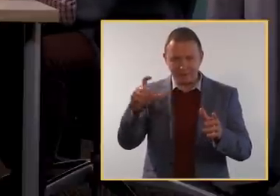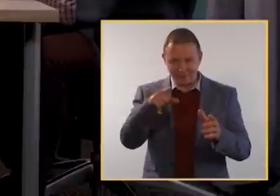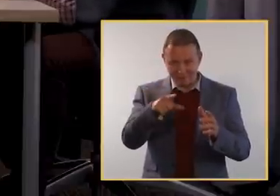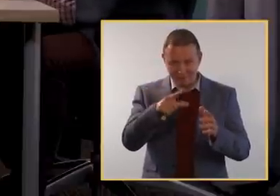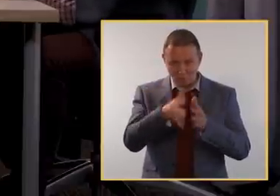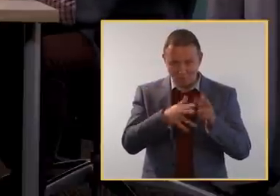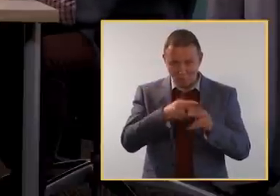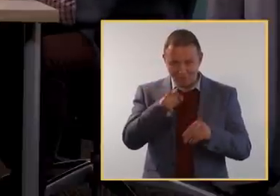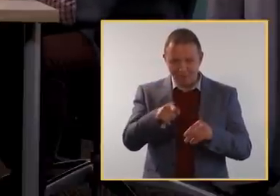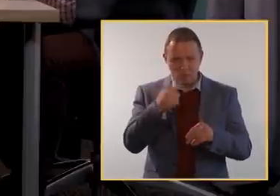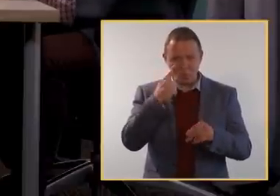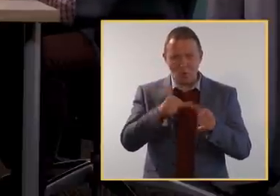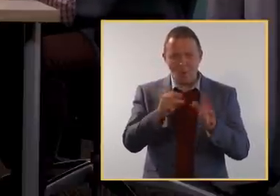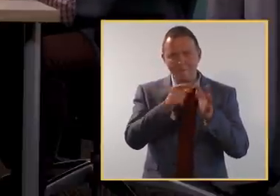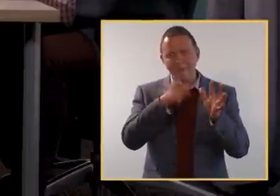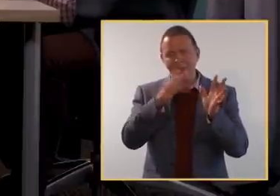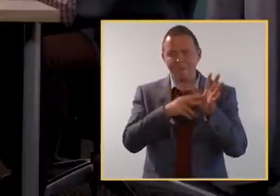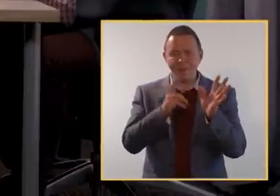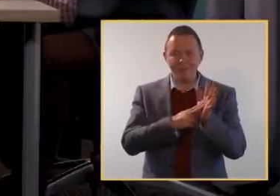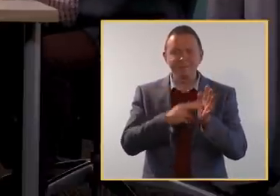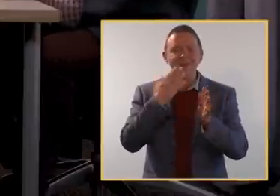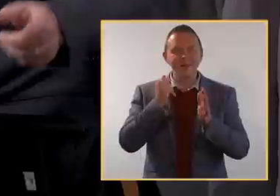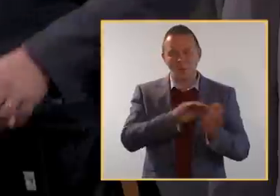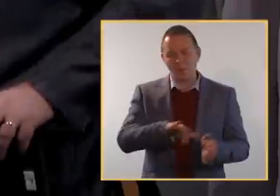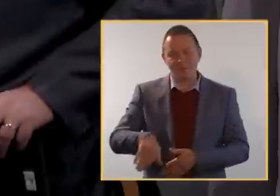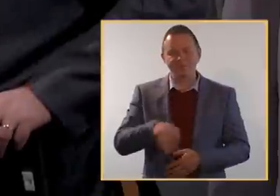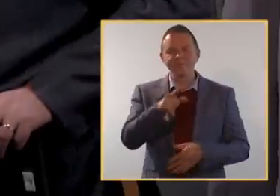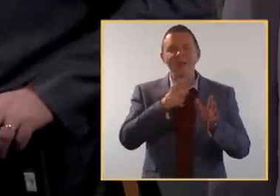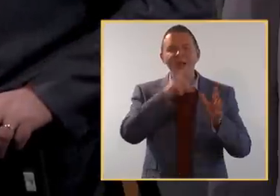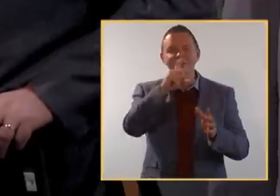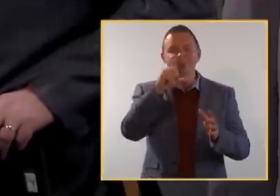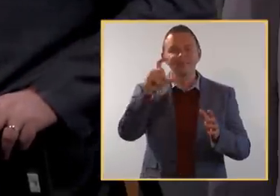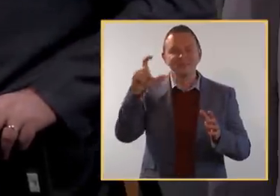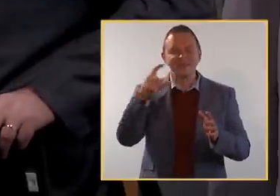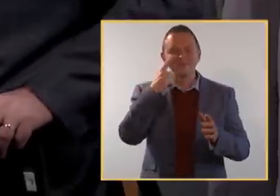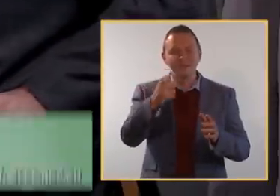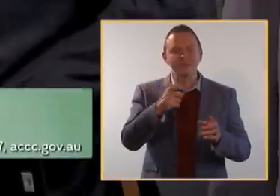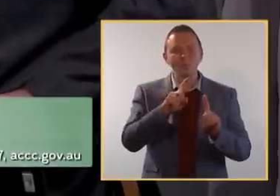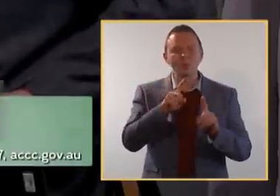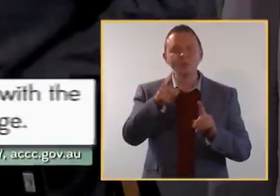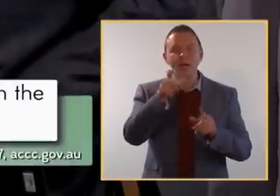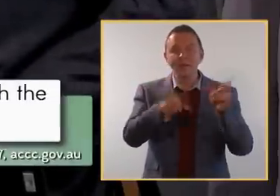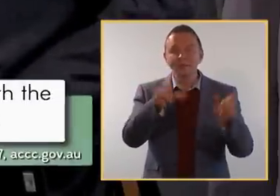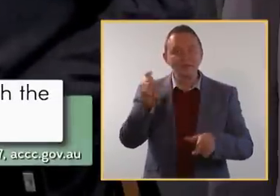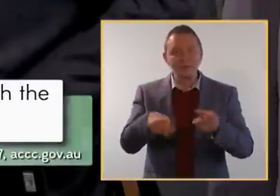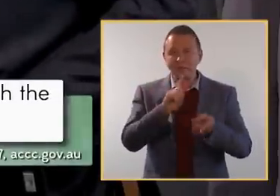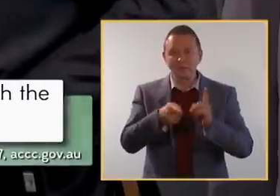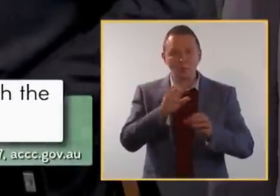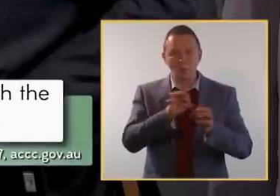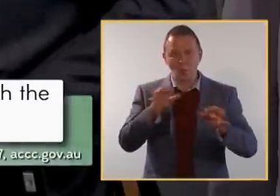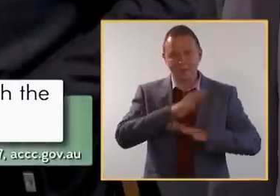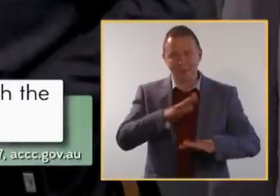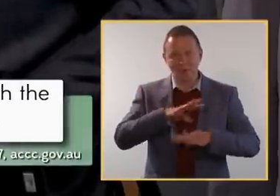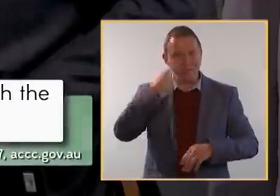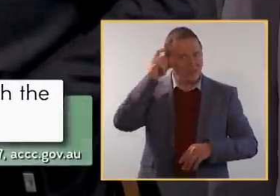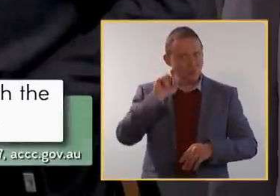is that the symbol for the ACCC? Looks like Pac-Man. Anyway, the... found that customers were just as likely